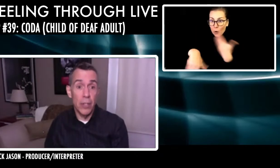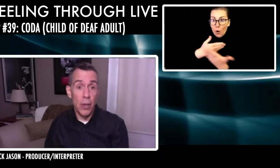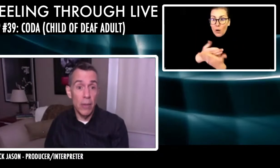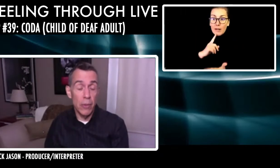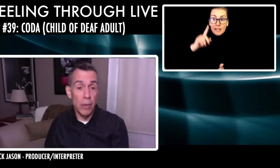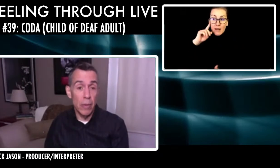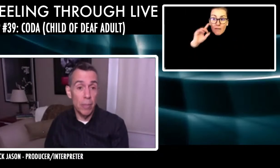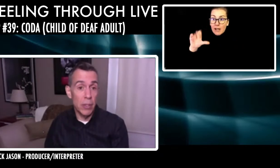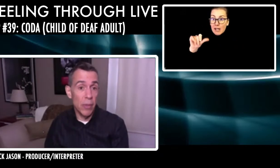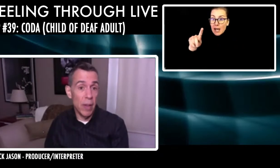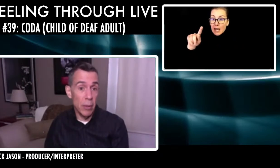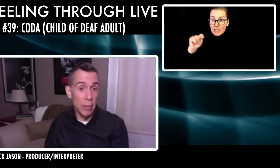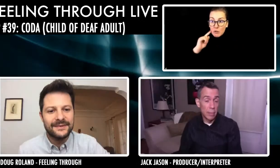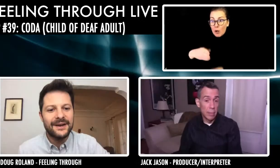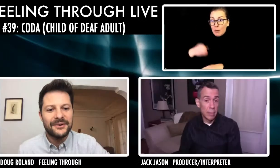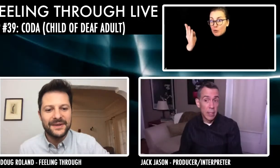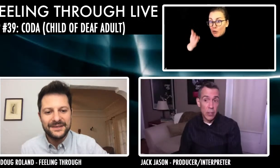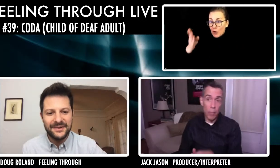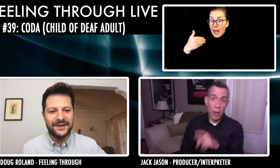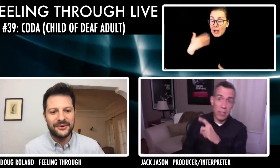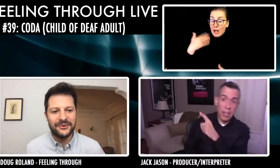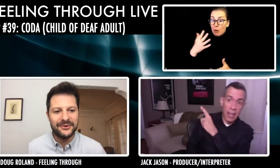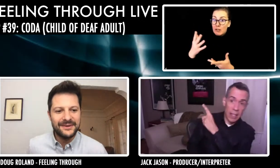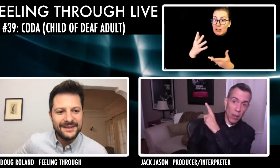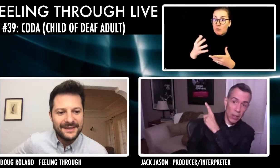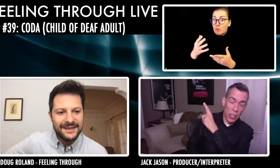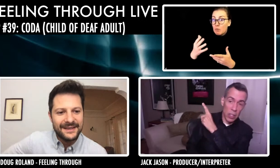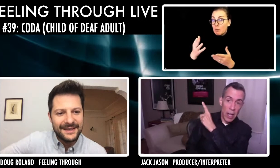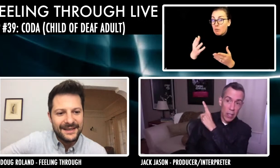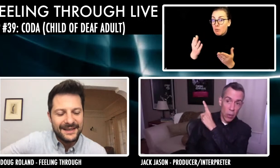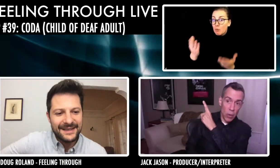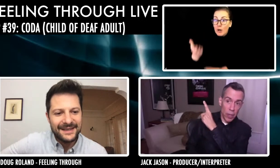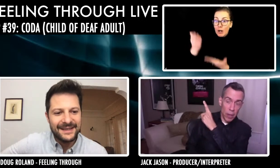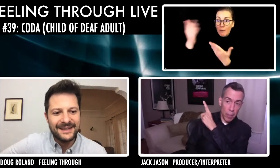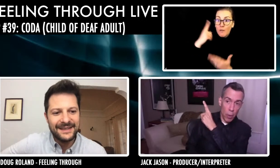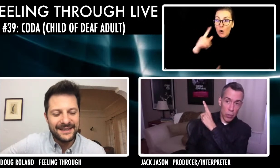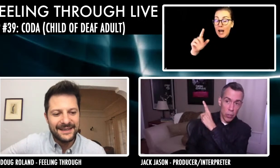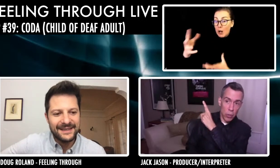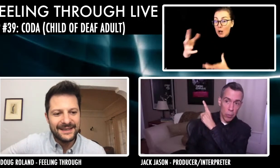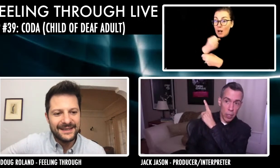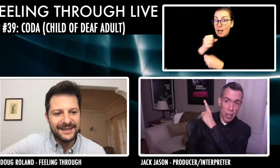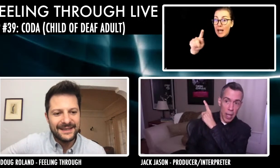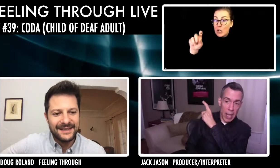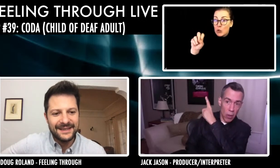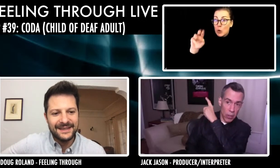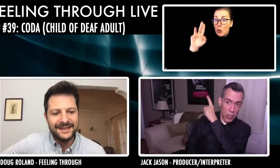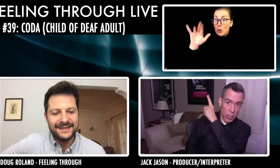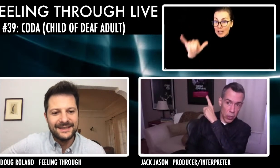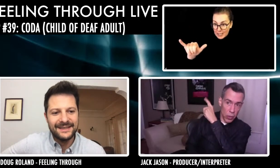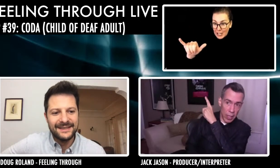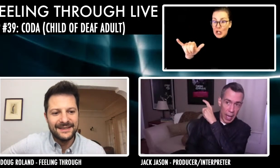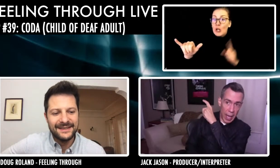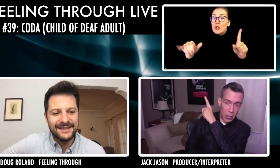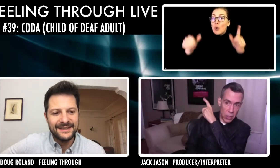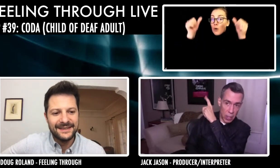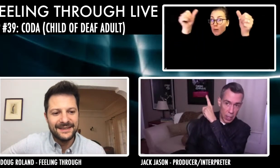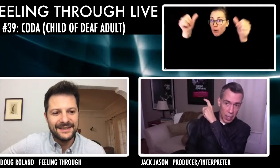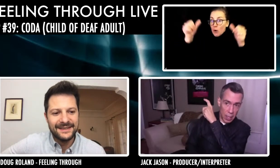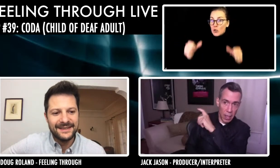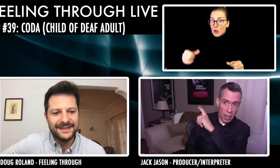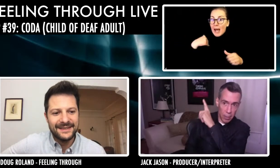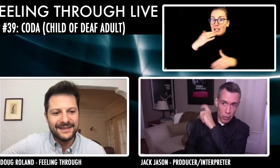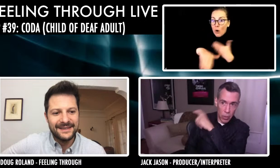nominated for Tony for best revival. Oh, that's fair. Has all the signature. So if the poster description has all the signature of the casts